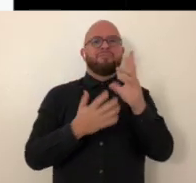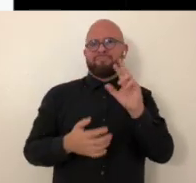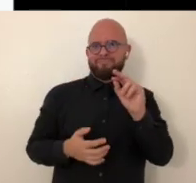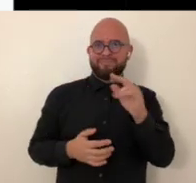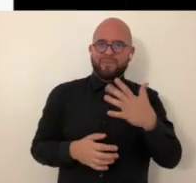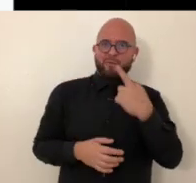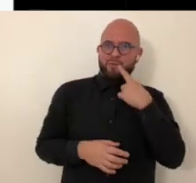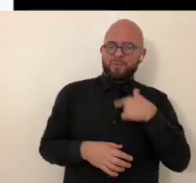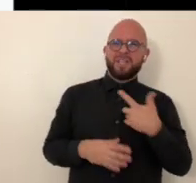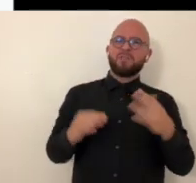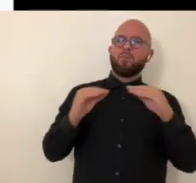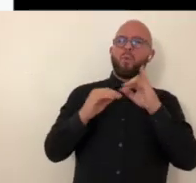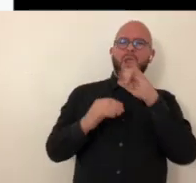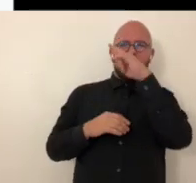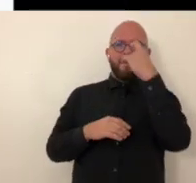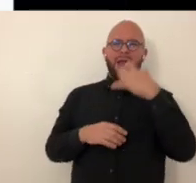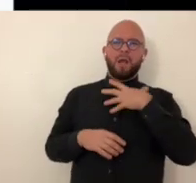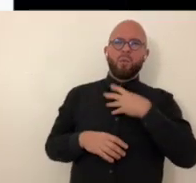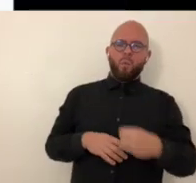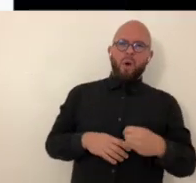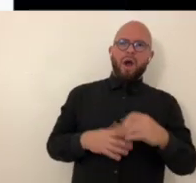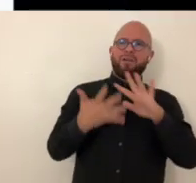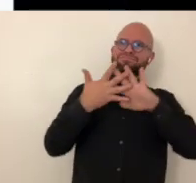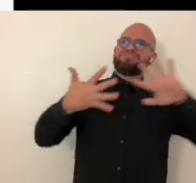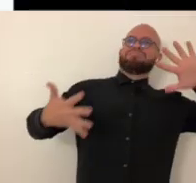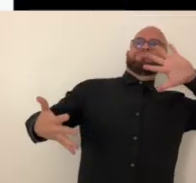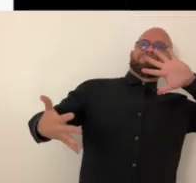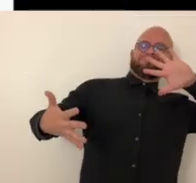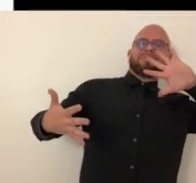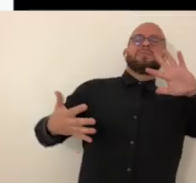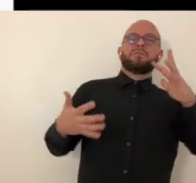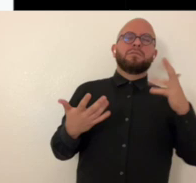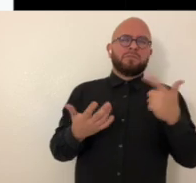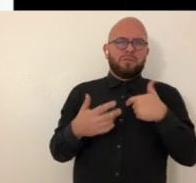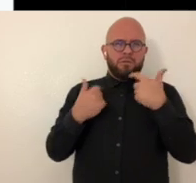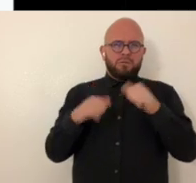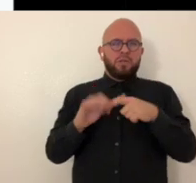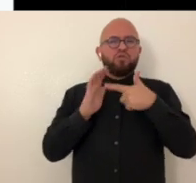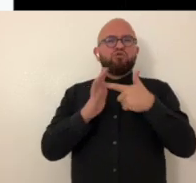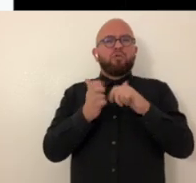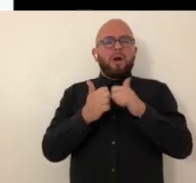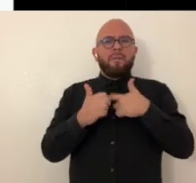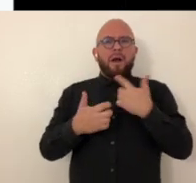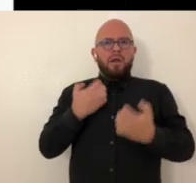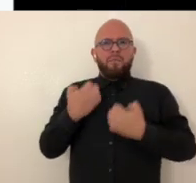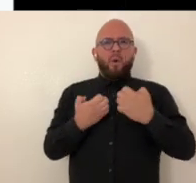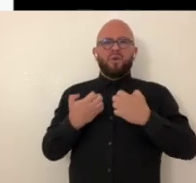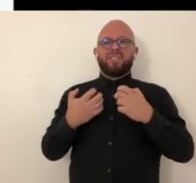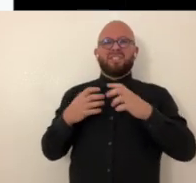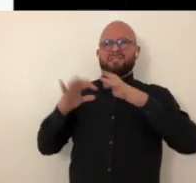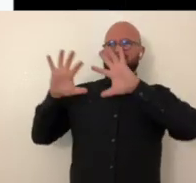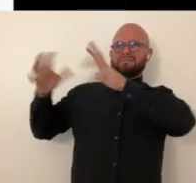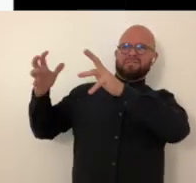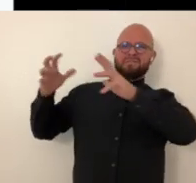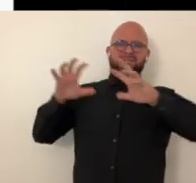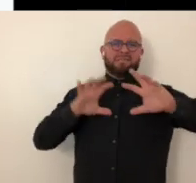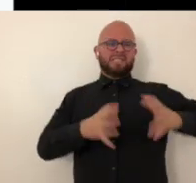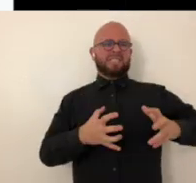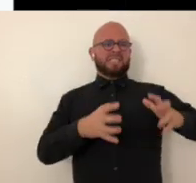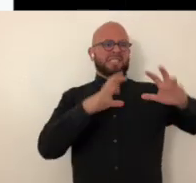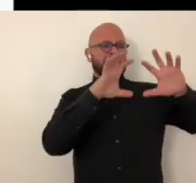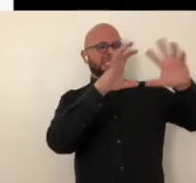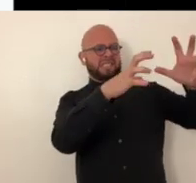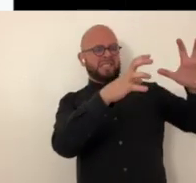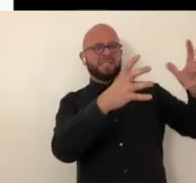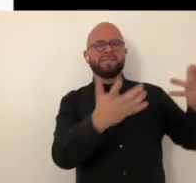you think of emotions more about a gradient it tries to make some more extremes more black and white um so i think i try to sort of represent how it